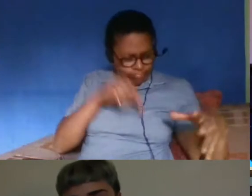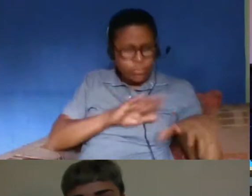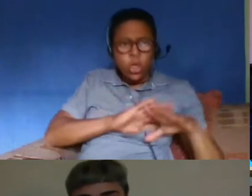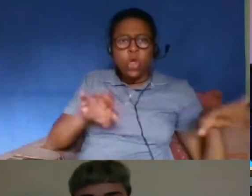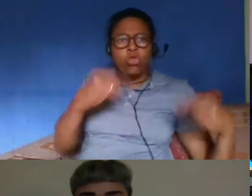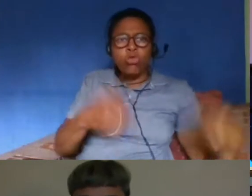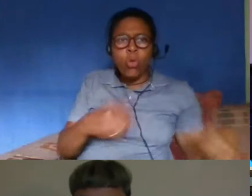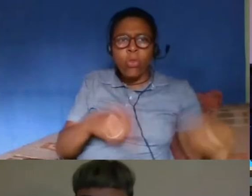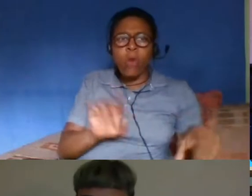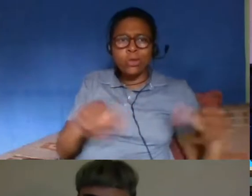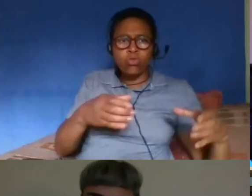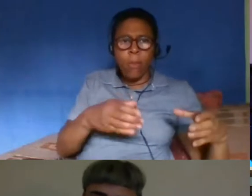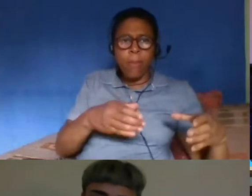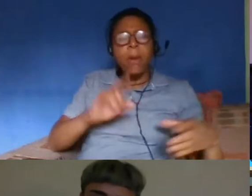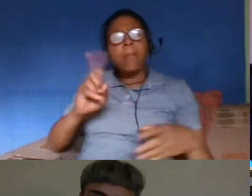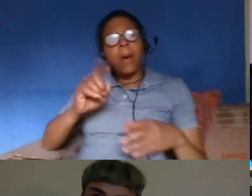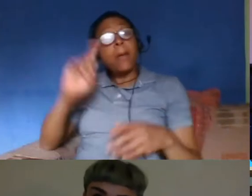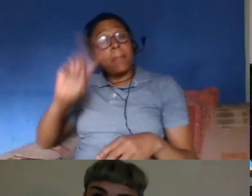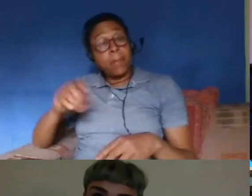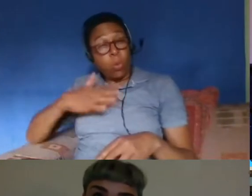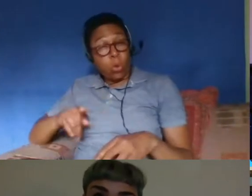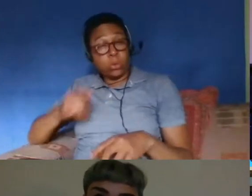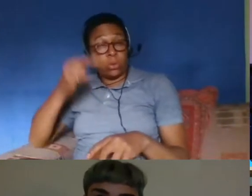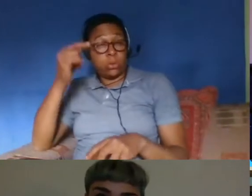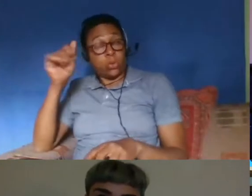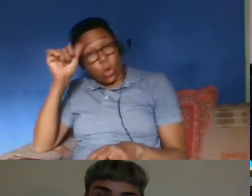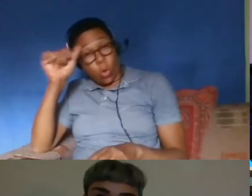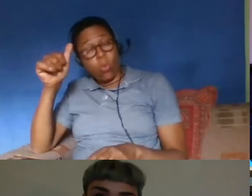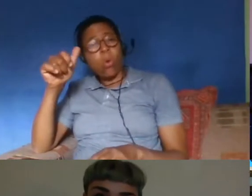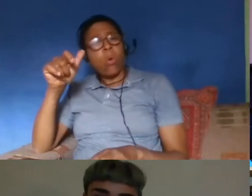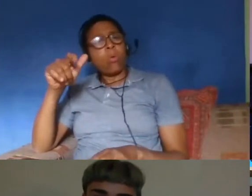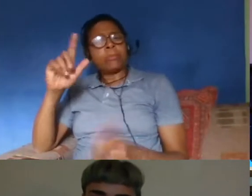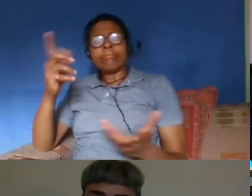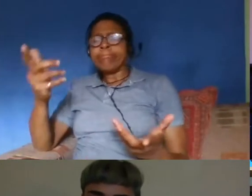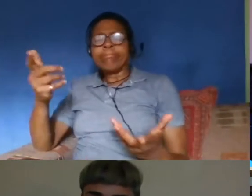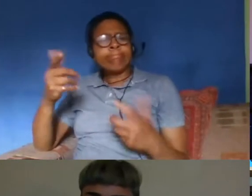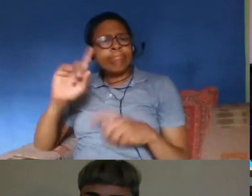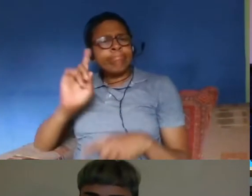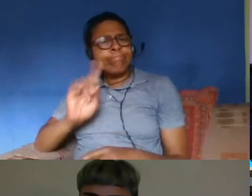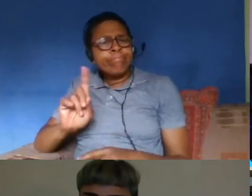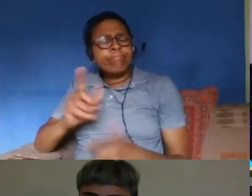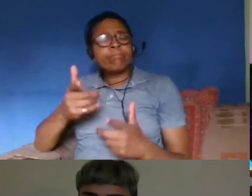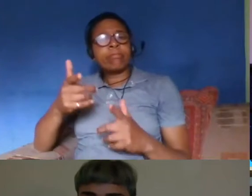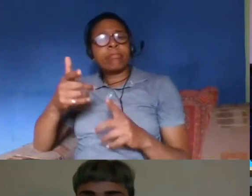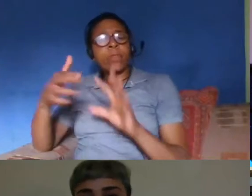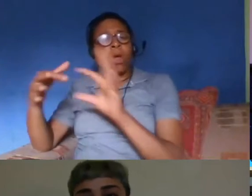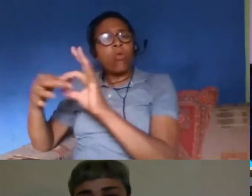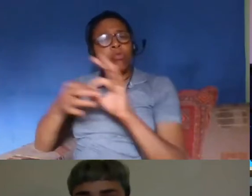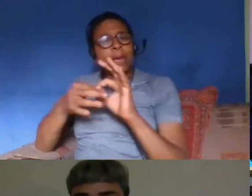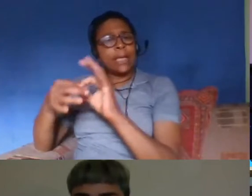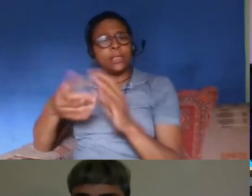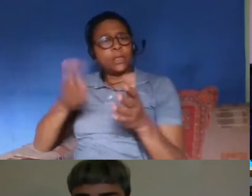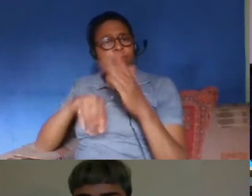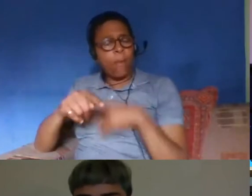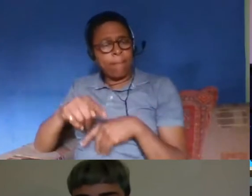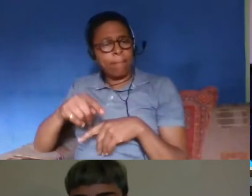people are particularly keen to hear about um relations between um the kind of disproportionate